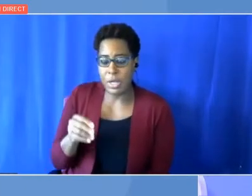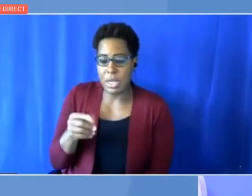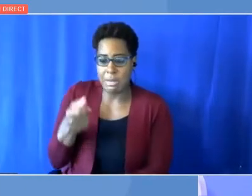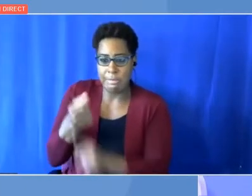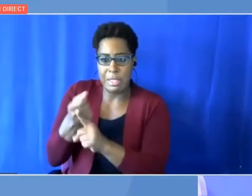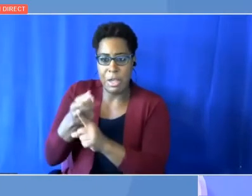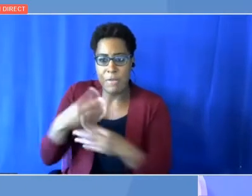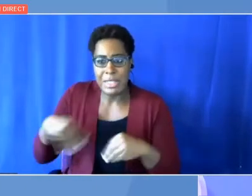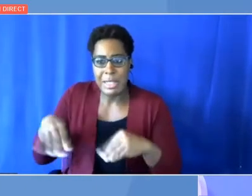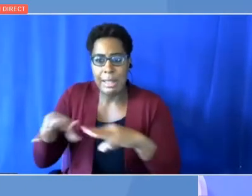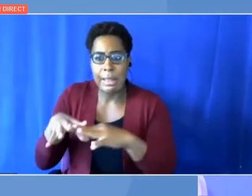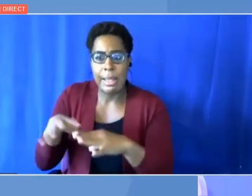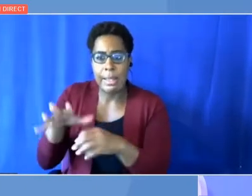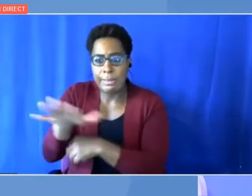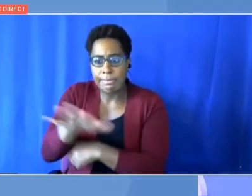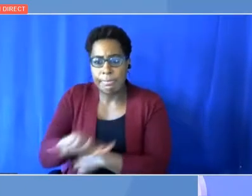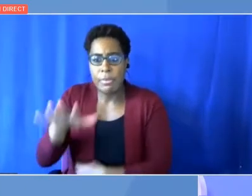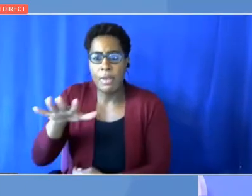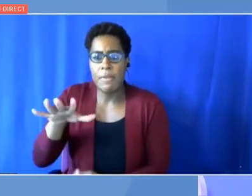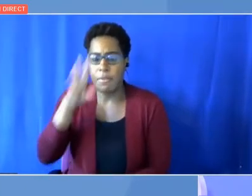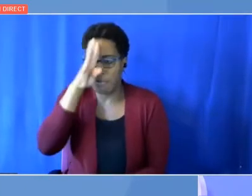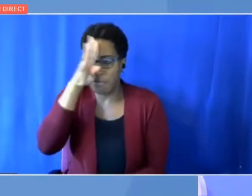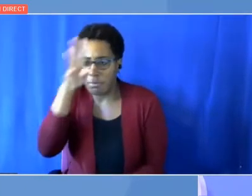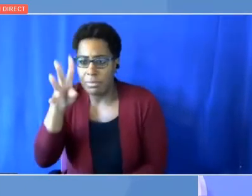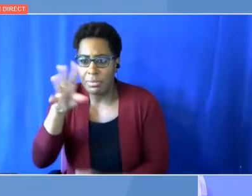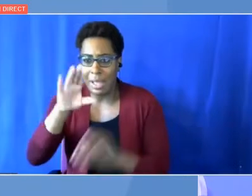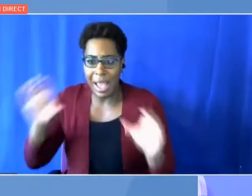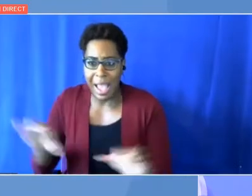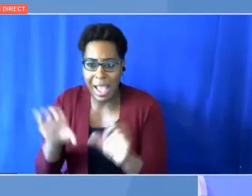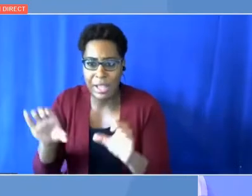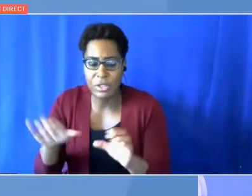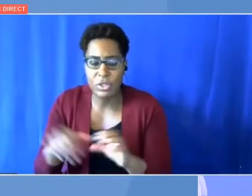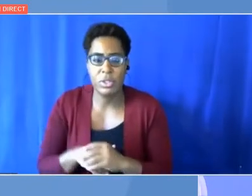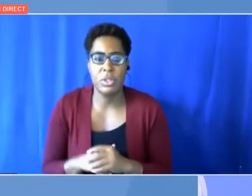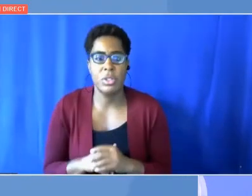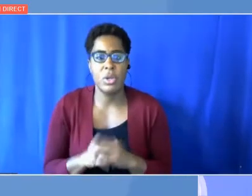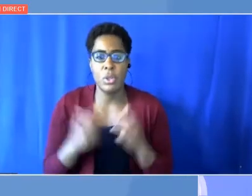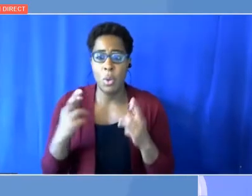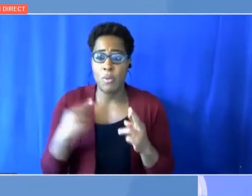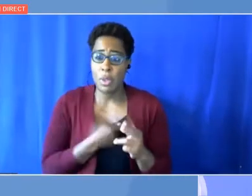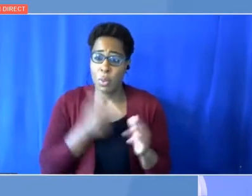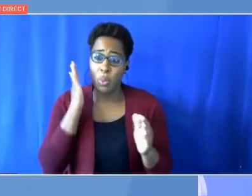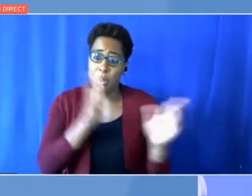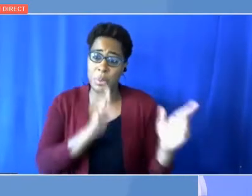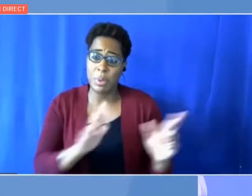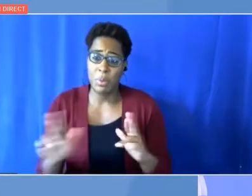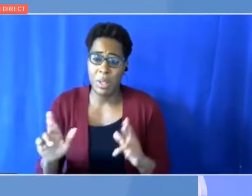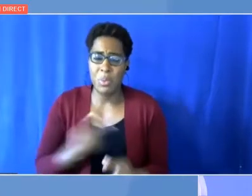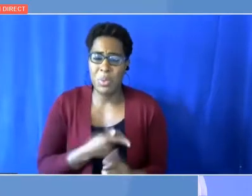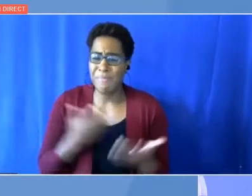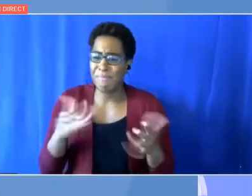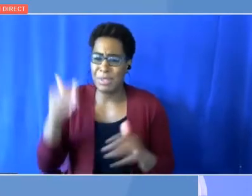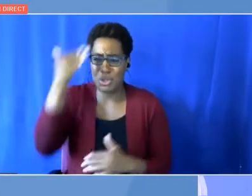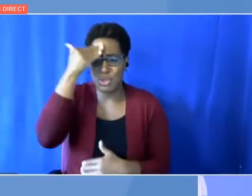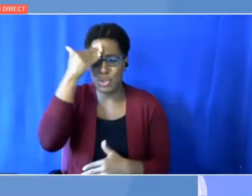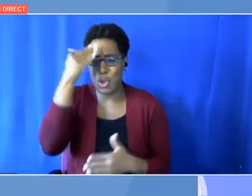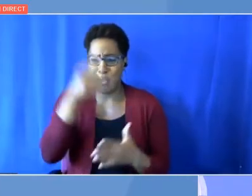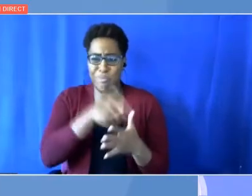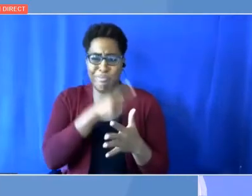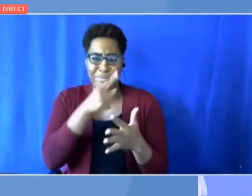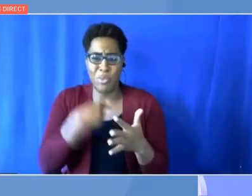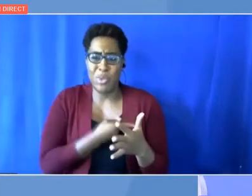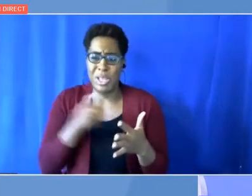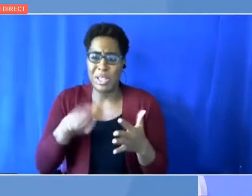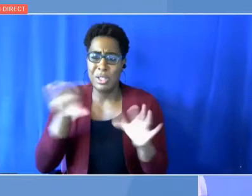Hopefully, I think we will go there all equipped, because we all know what needs to be done. We know that with the right economies of scale,